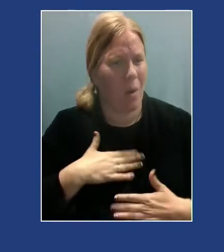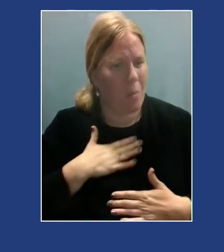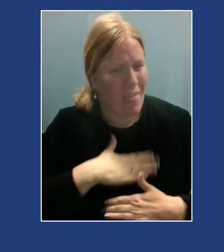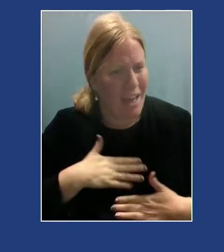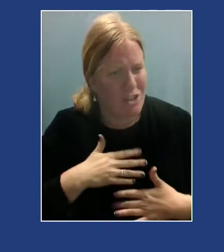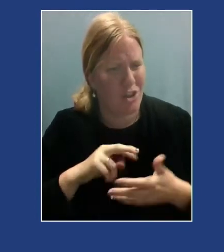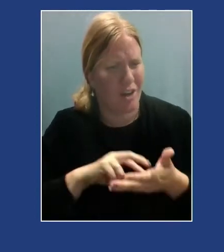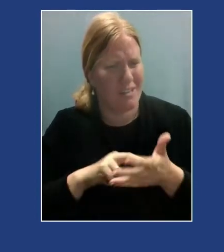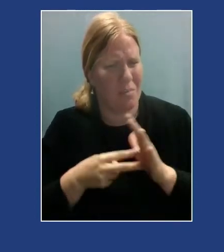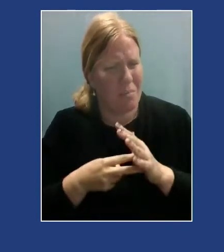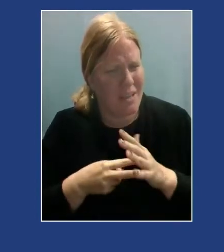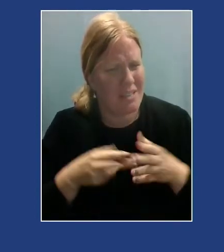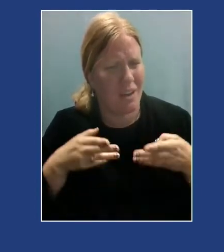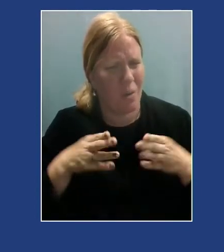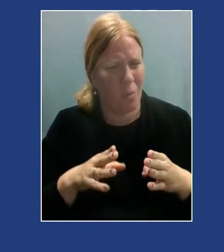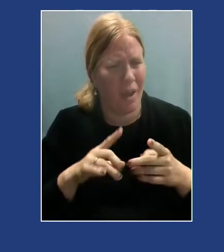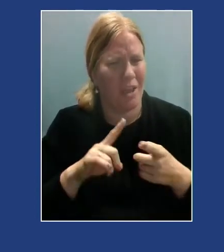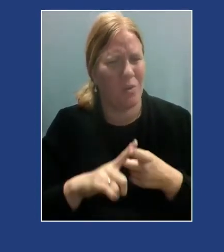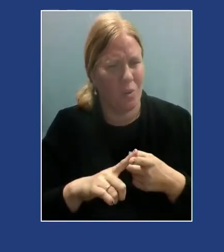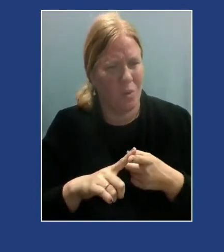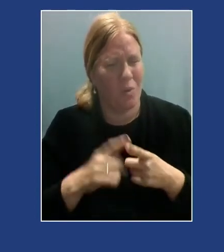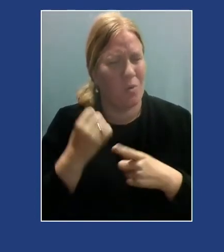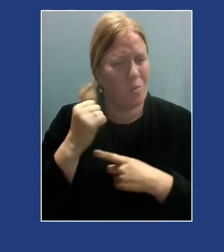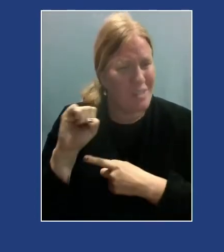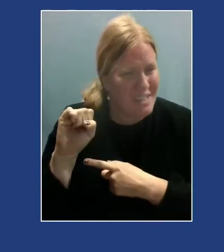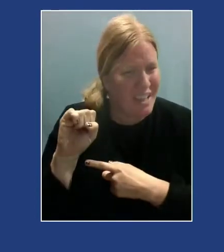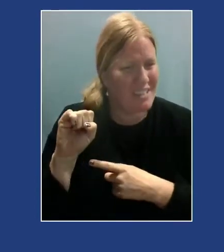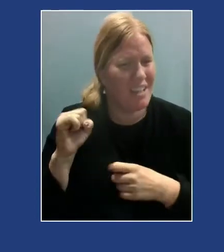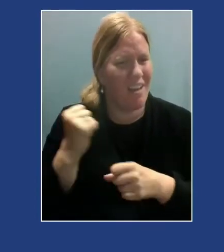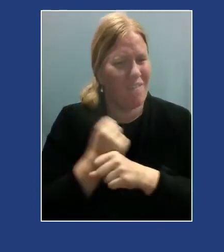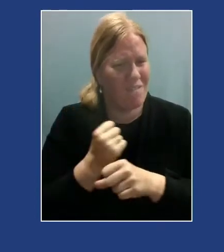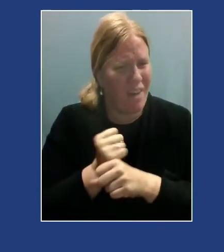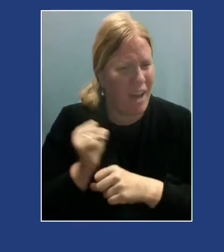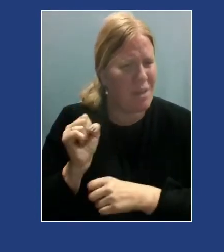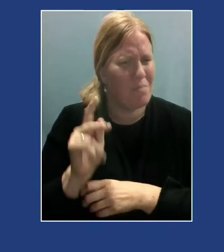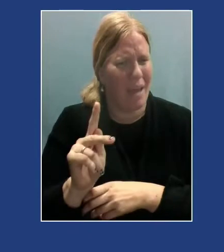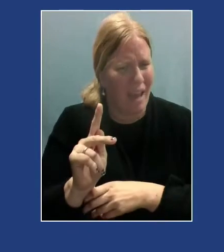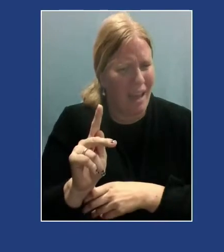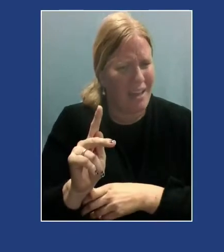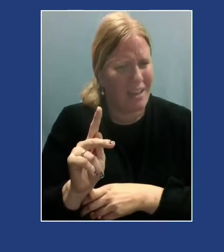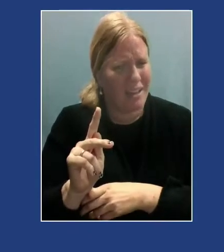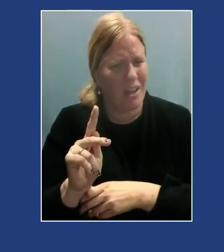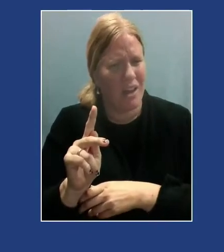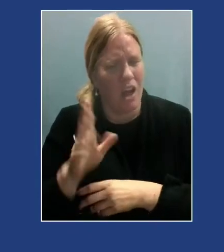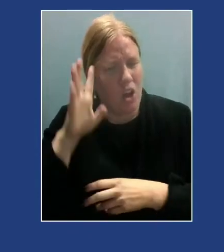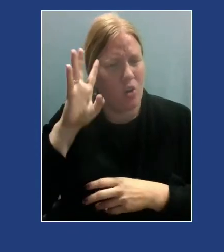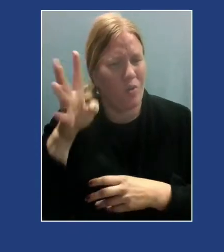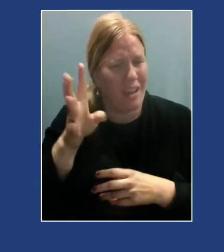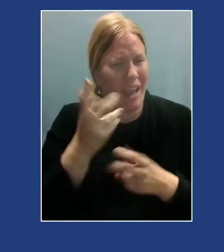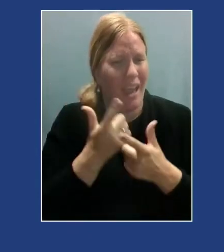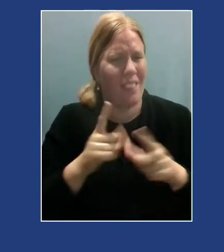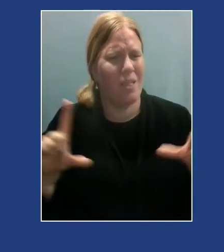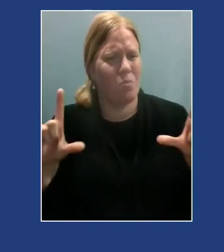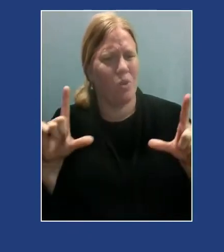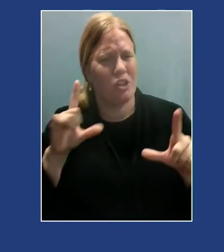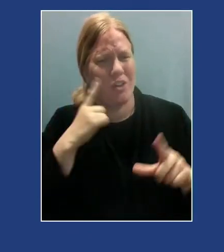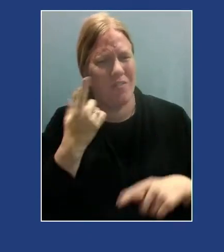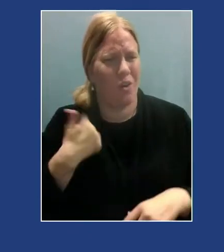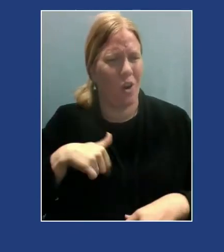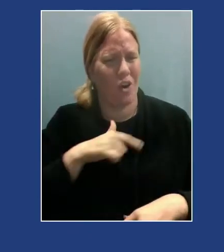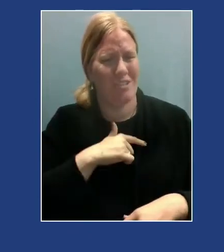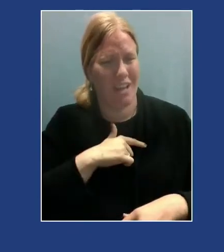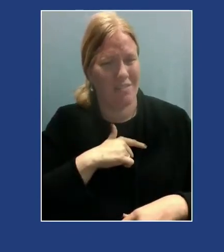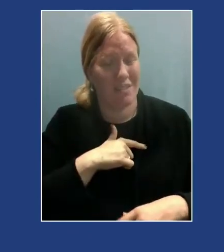means and as a way to resist and to fight back and to create liberation for ourselves, especially for